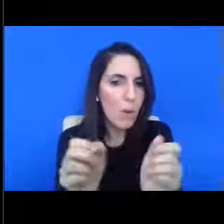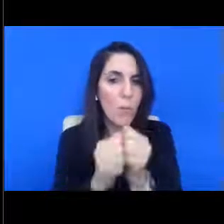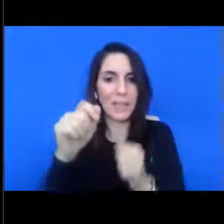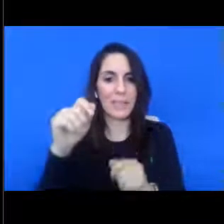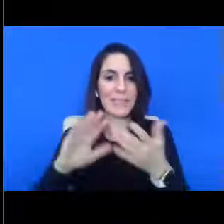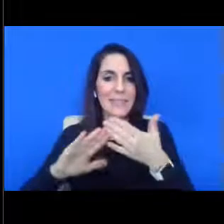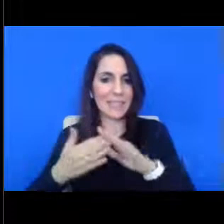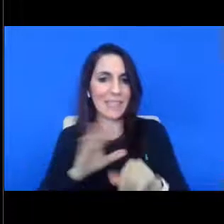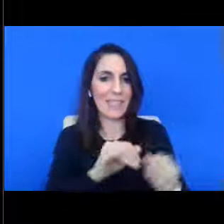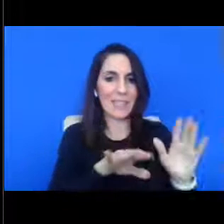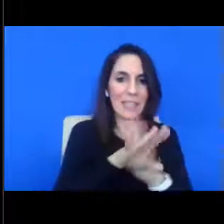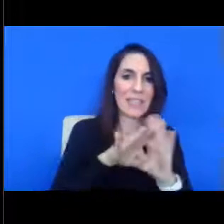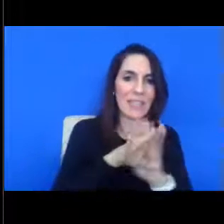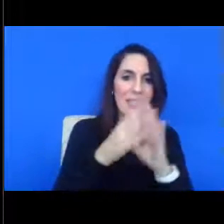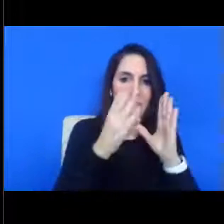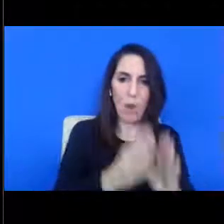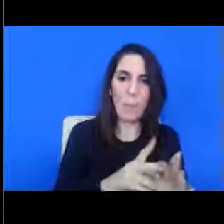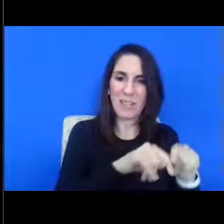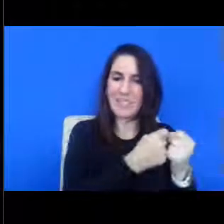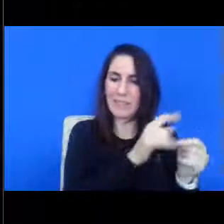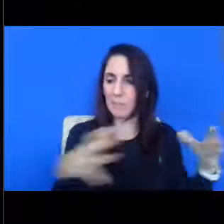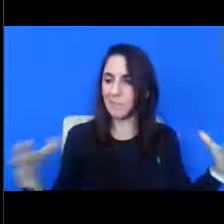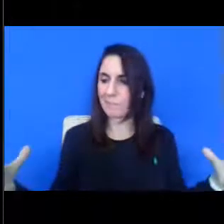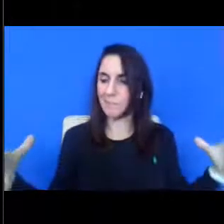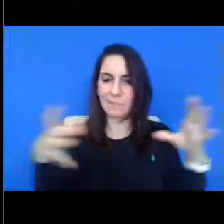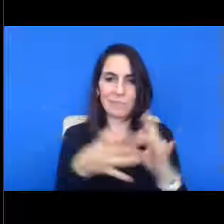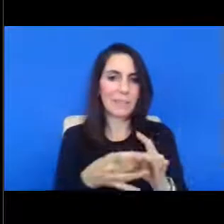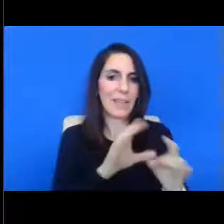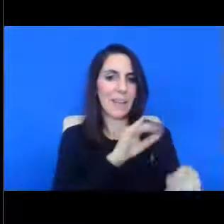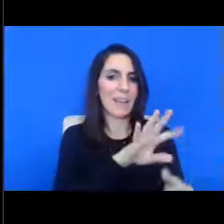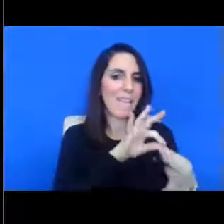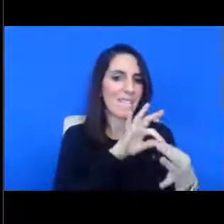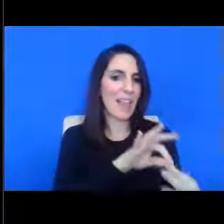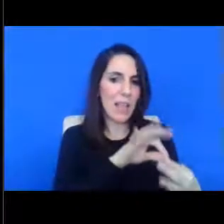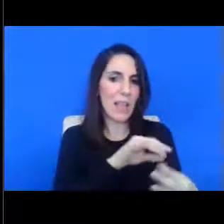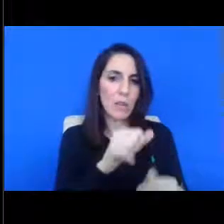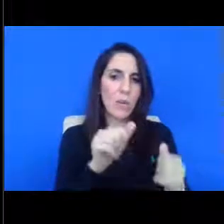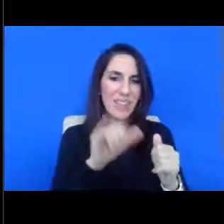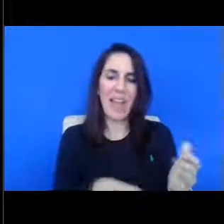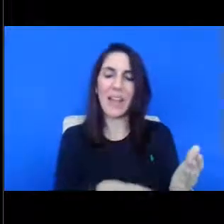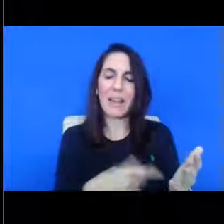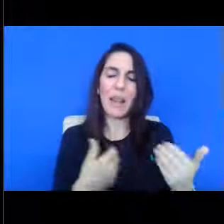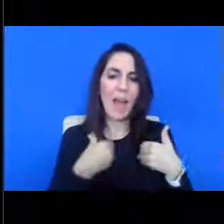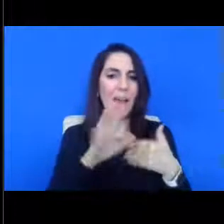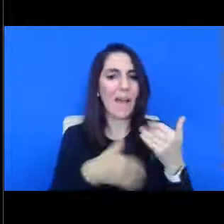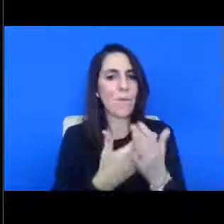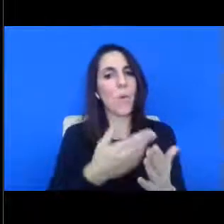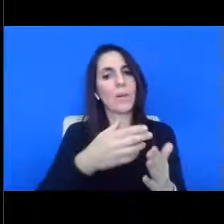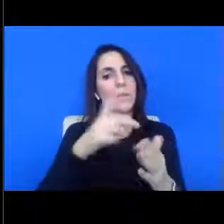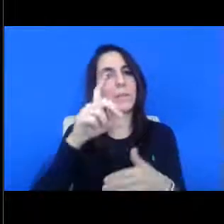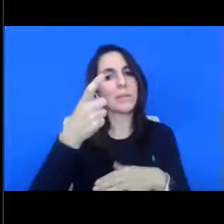the developer development team and affiliated in the staff report. has all the late dates to,